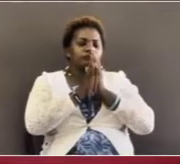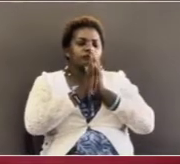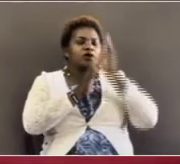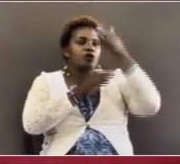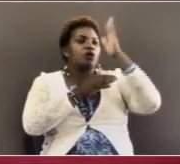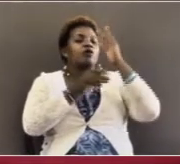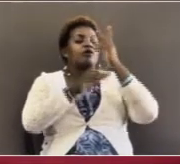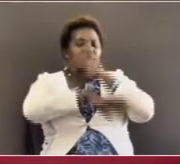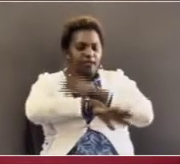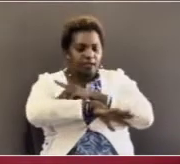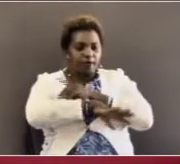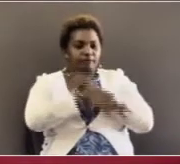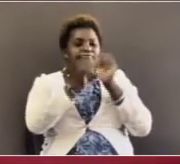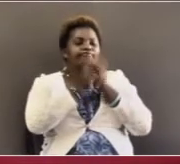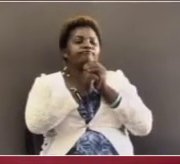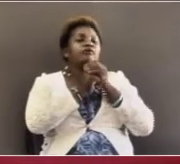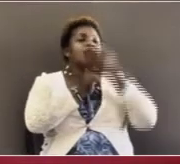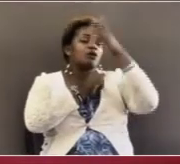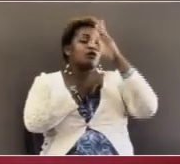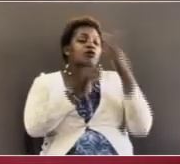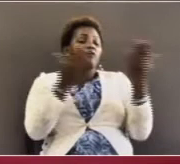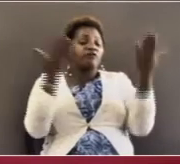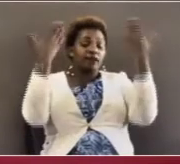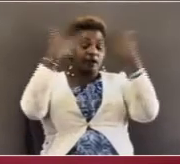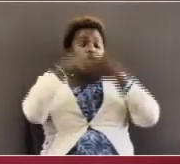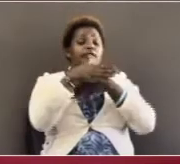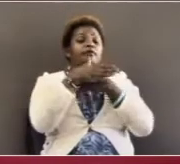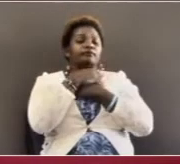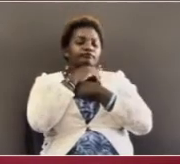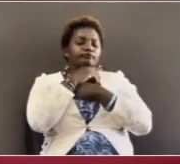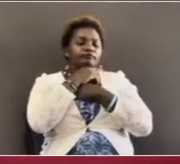your God of the day your God of the night